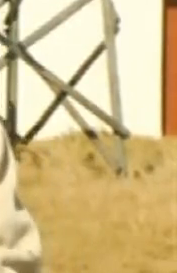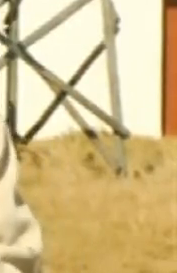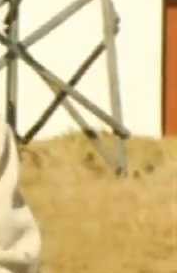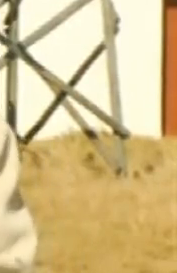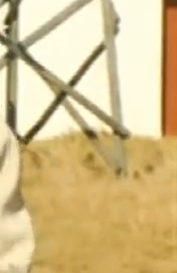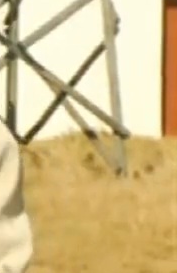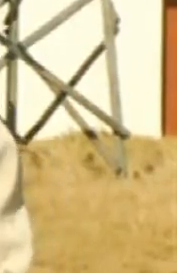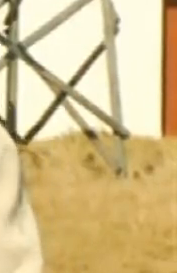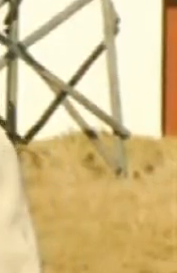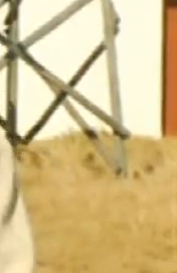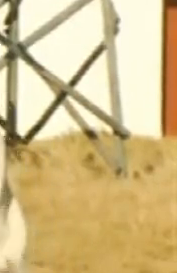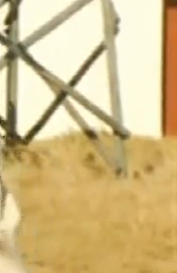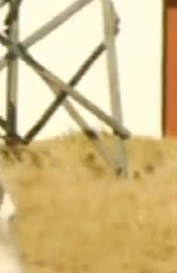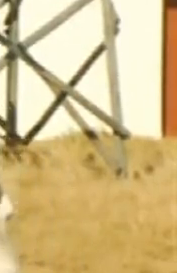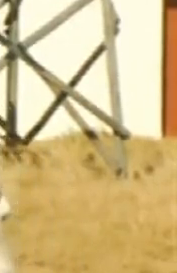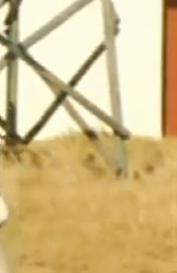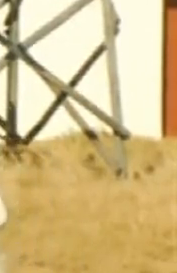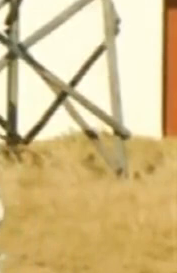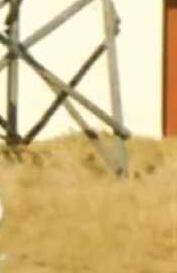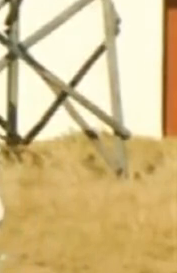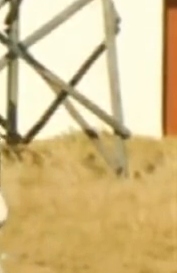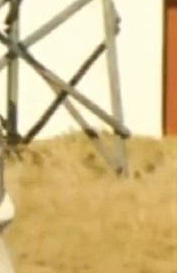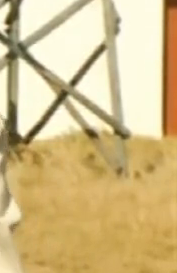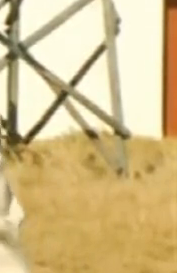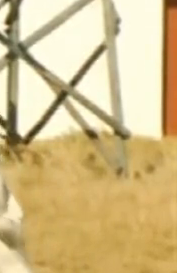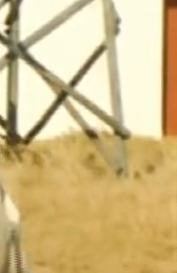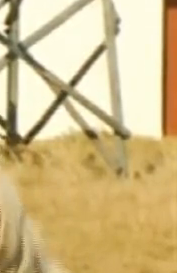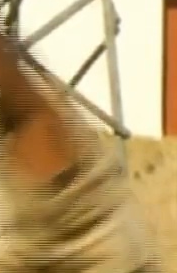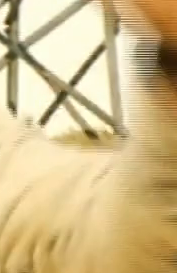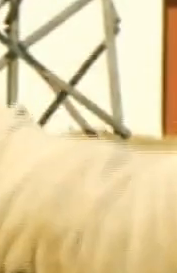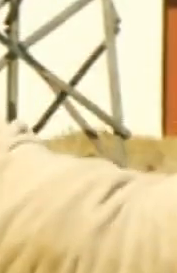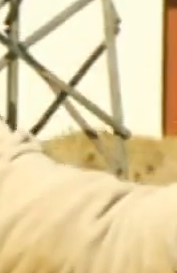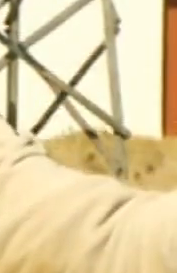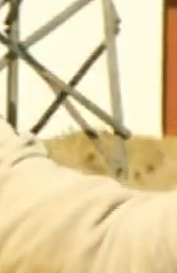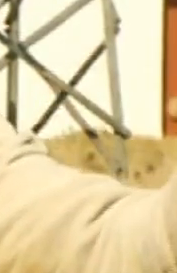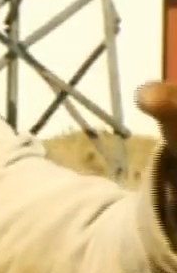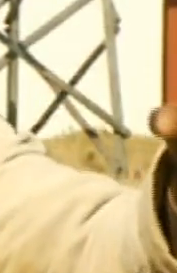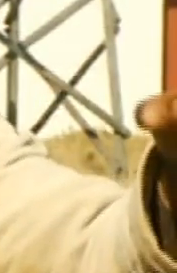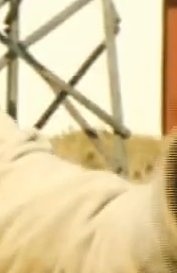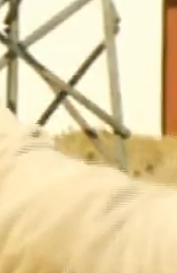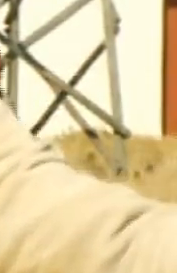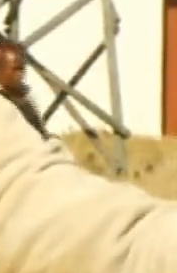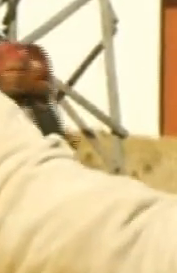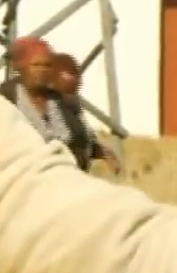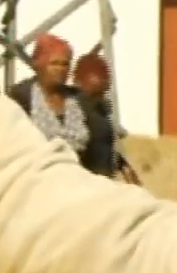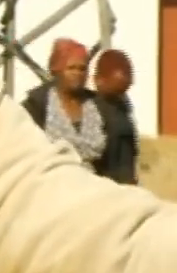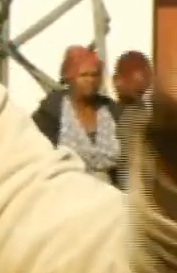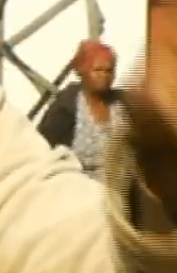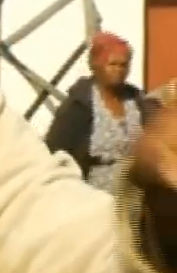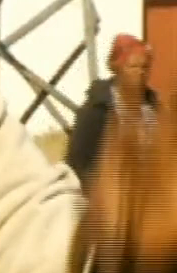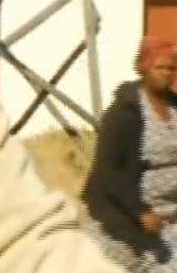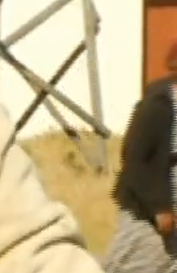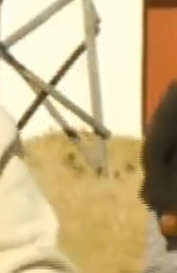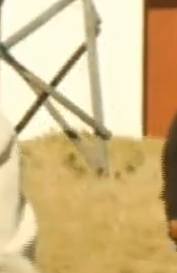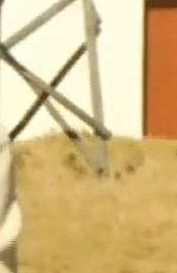can be more equipped. It challenges them the mind and all those ones that they have played this game